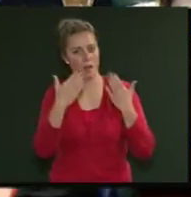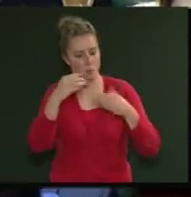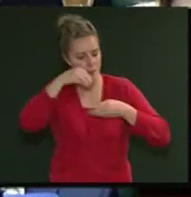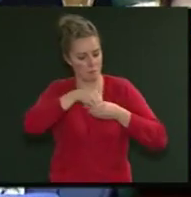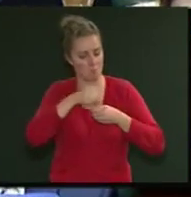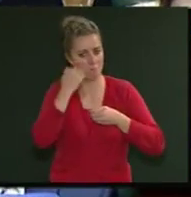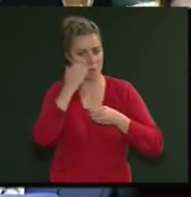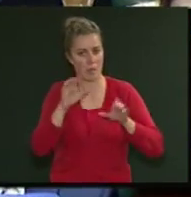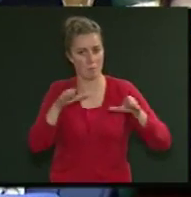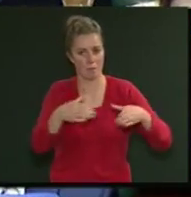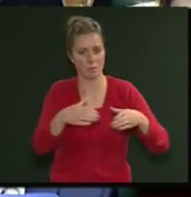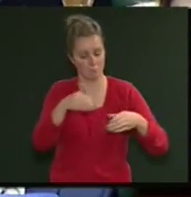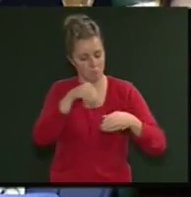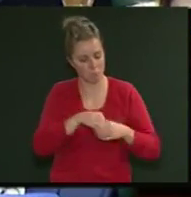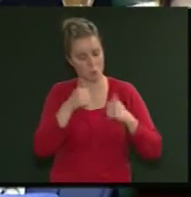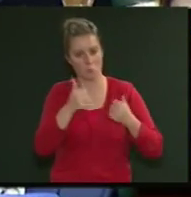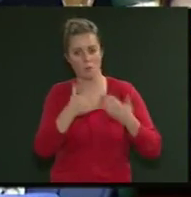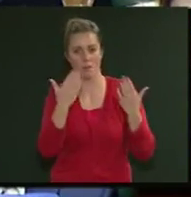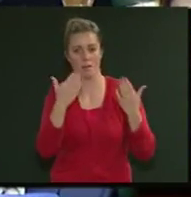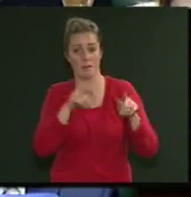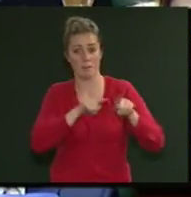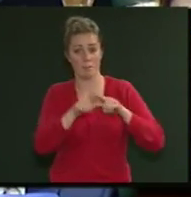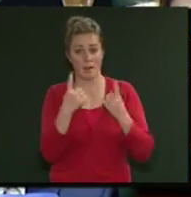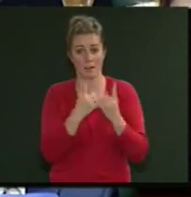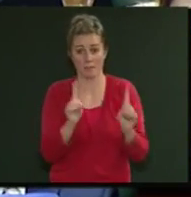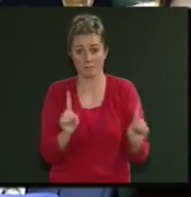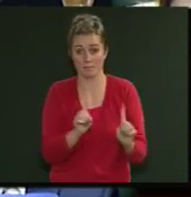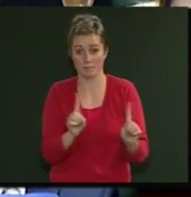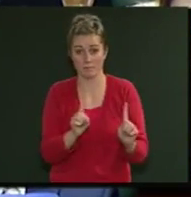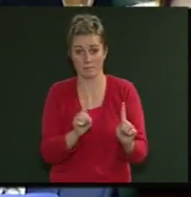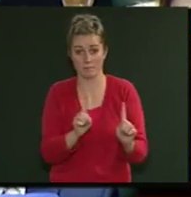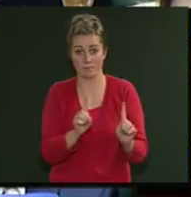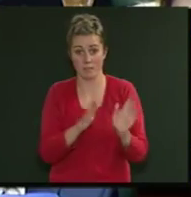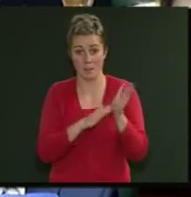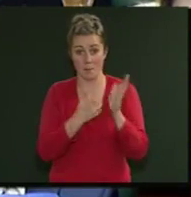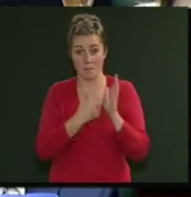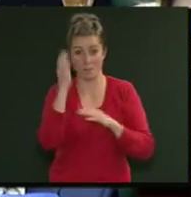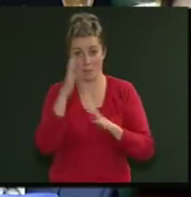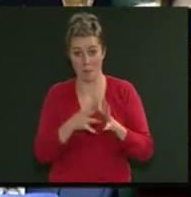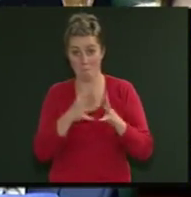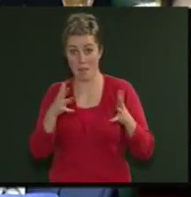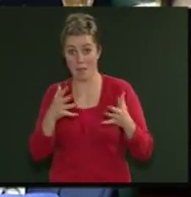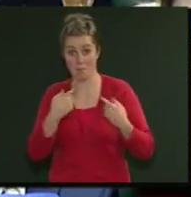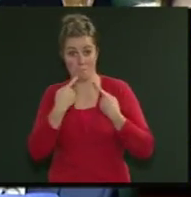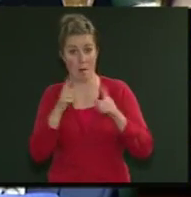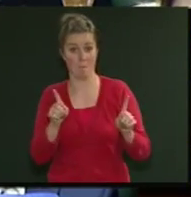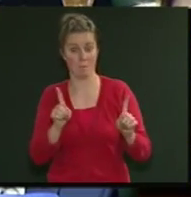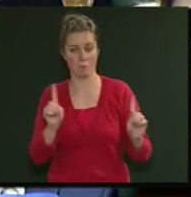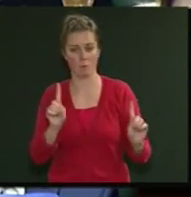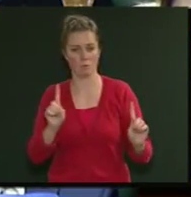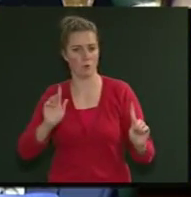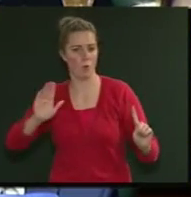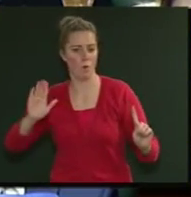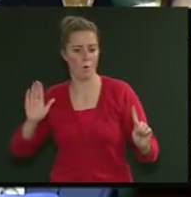in the Māori Party. And, hey, Mr. Speaker, the main thing is, Mr. Speaker, and here's the big pitch. All